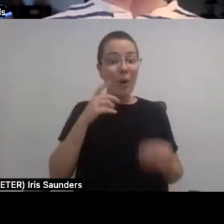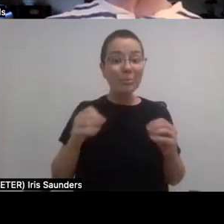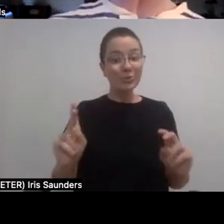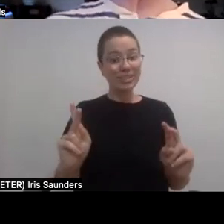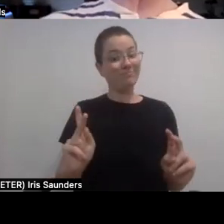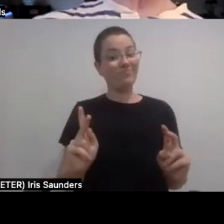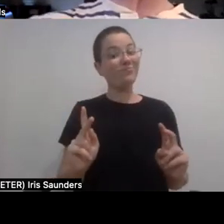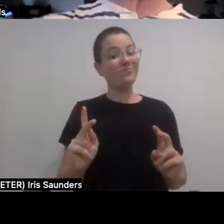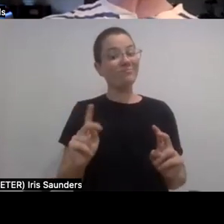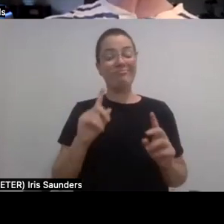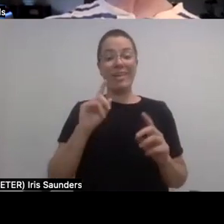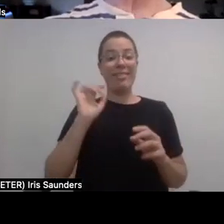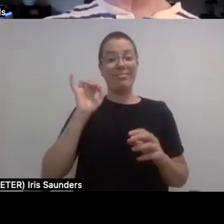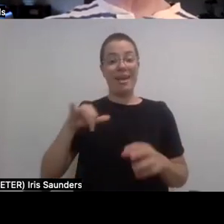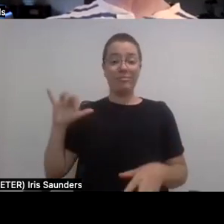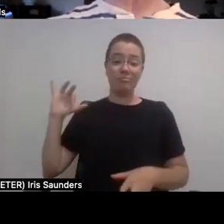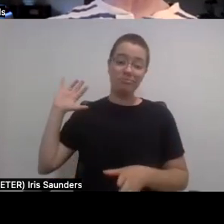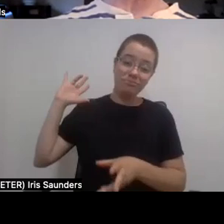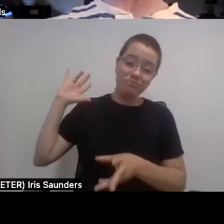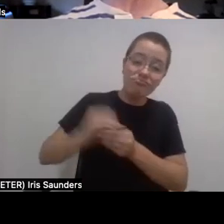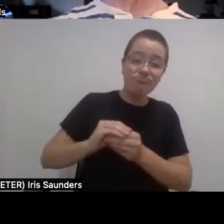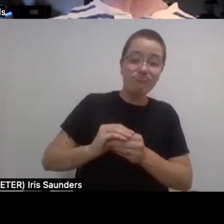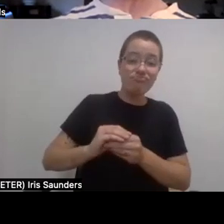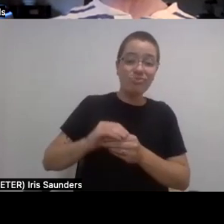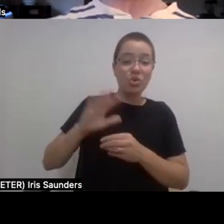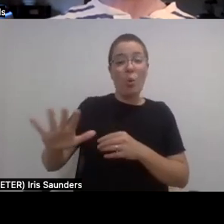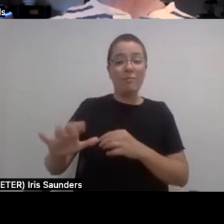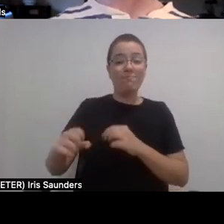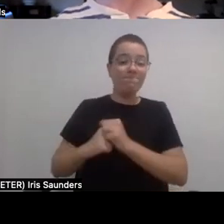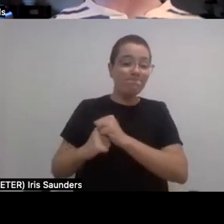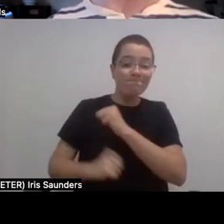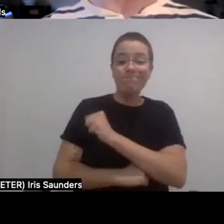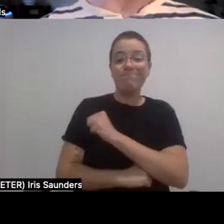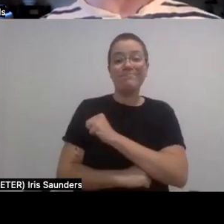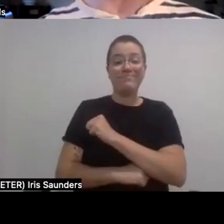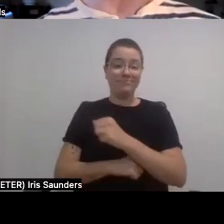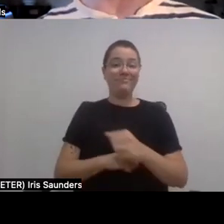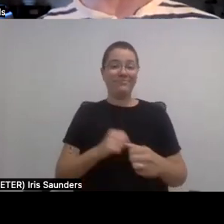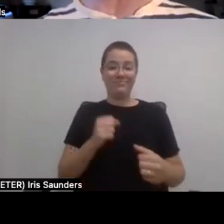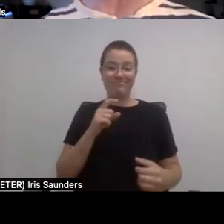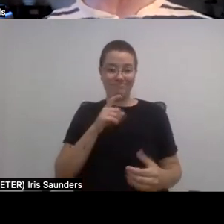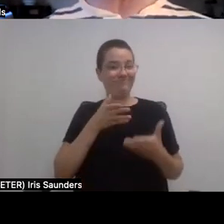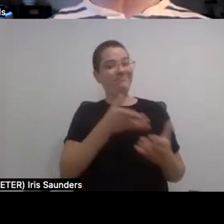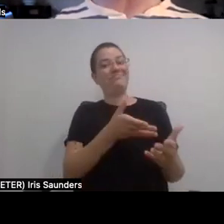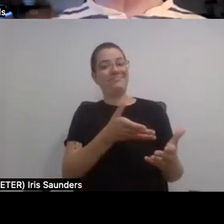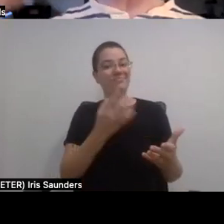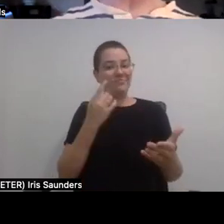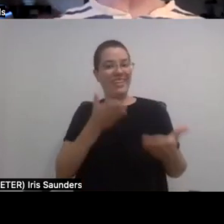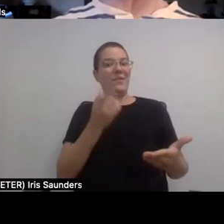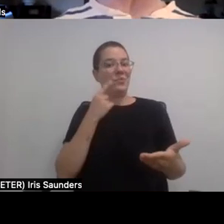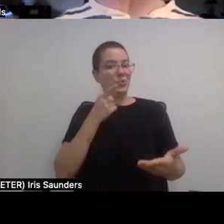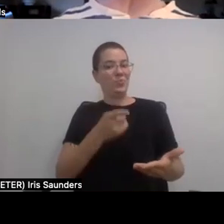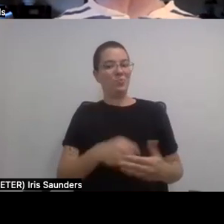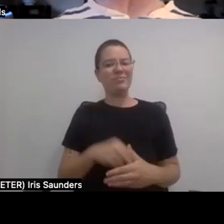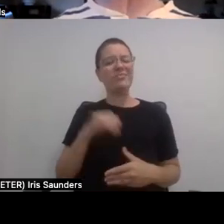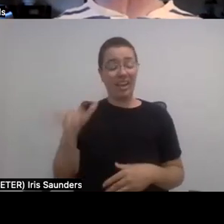and all of that foundation serves you. So that's my advice, or that's how, that's what